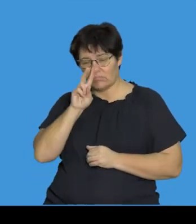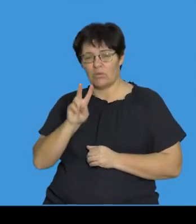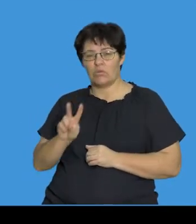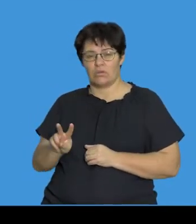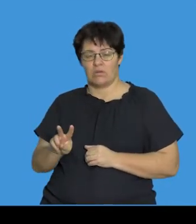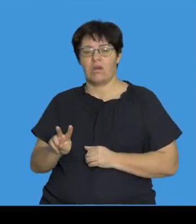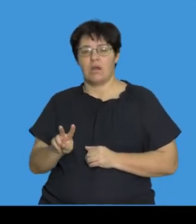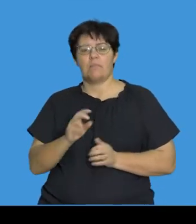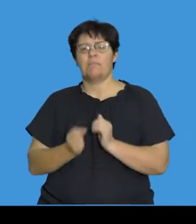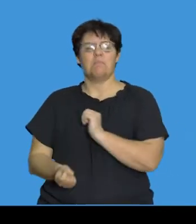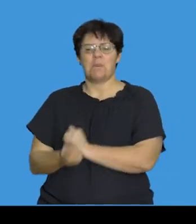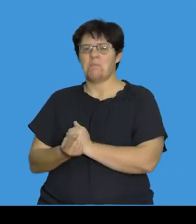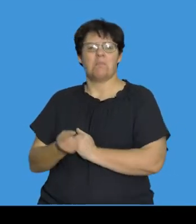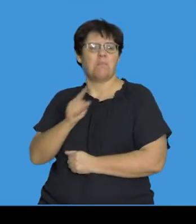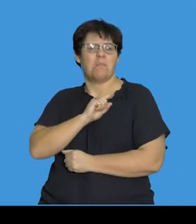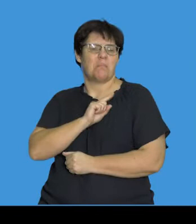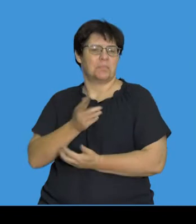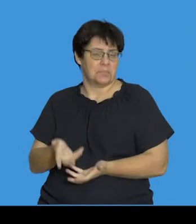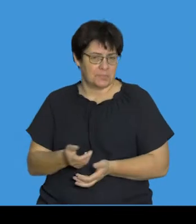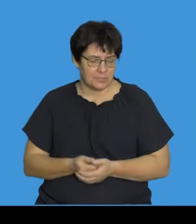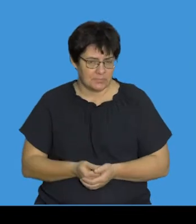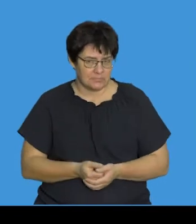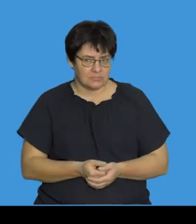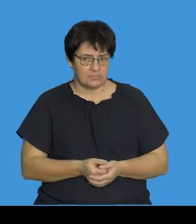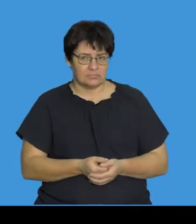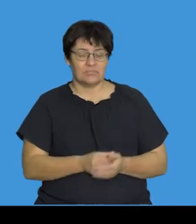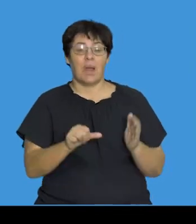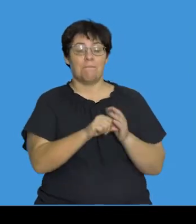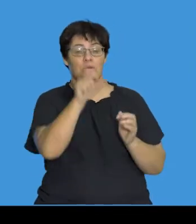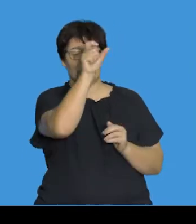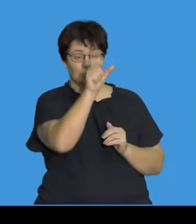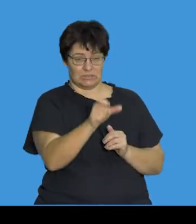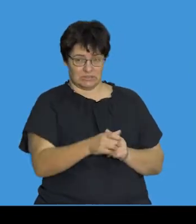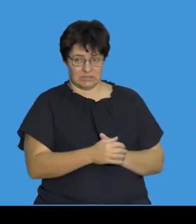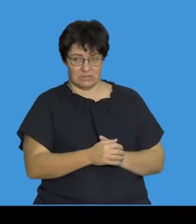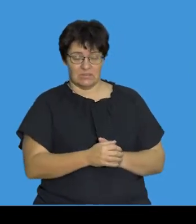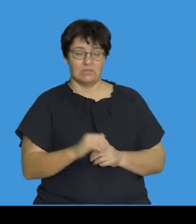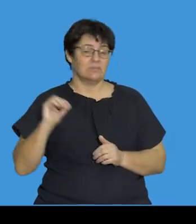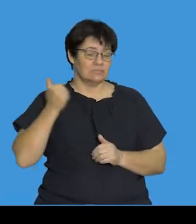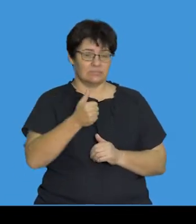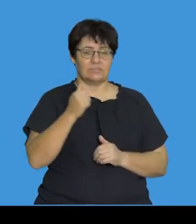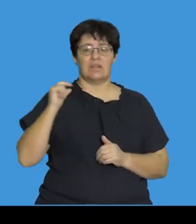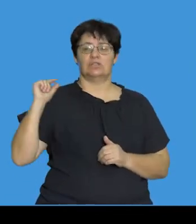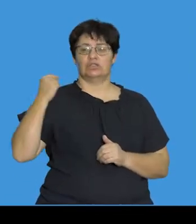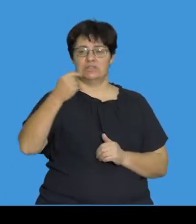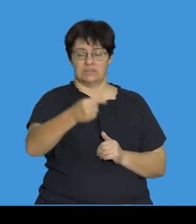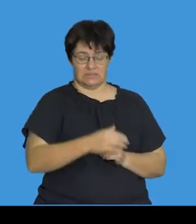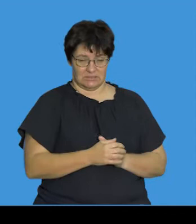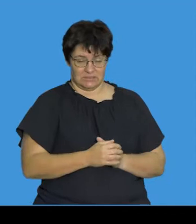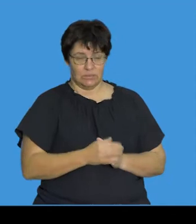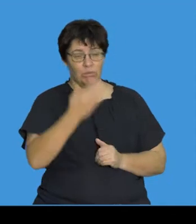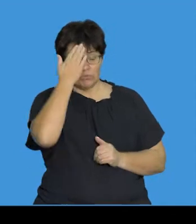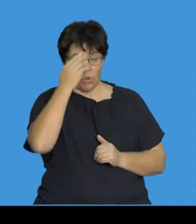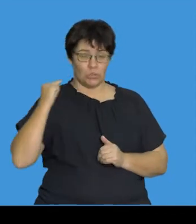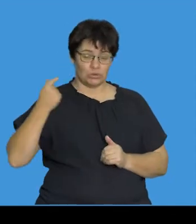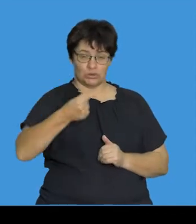what is it that causes mutations. So, some key words. Again, a recap of the word gene. Gene, and we know that